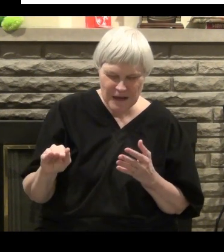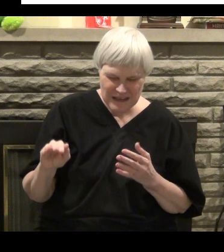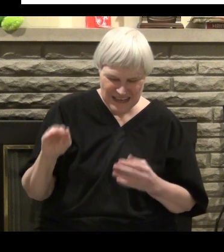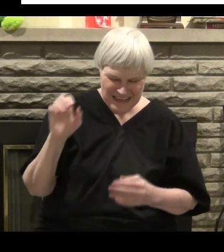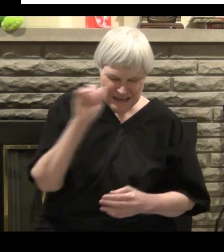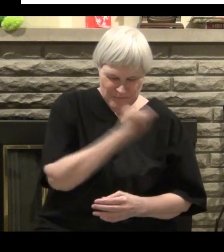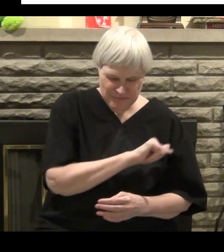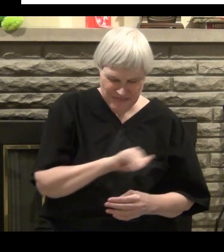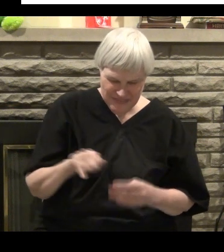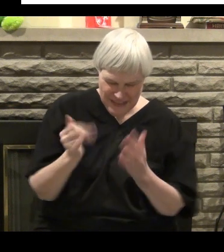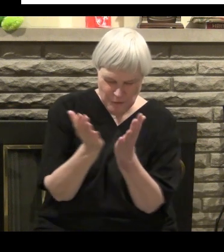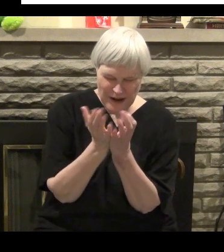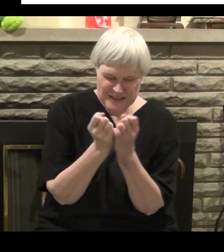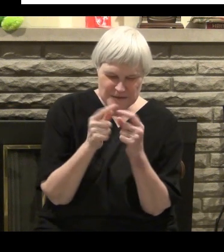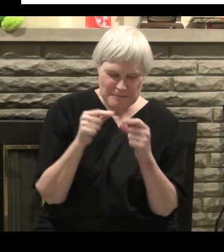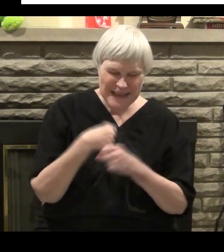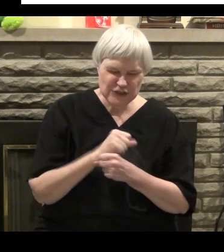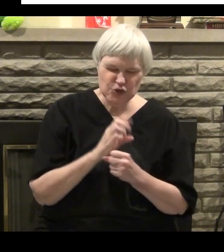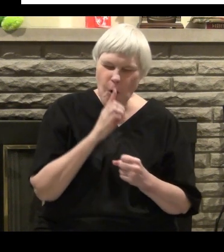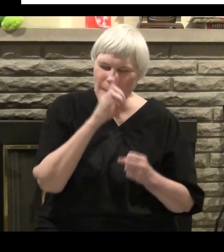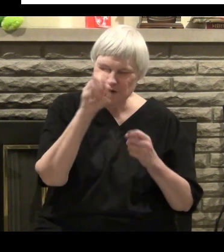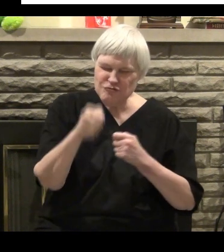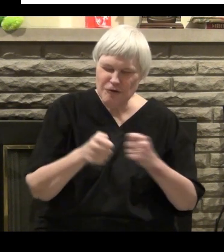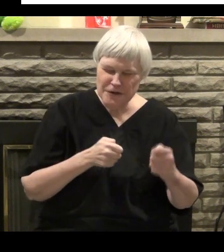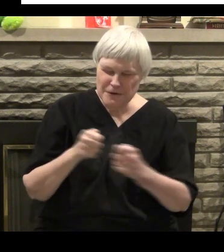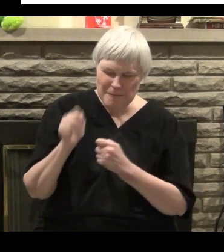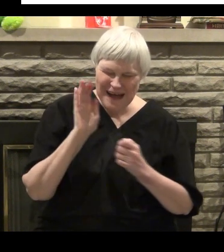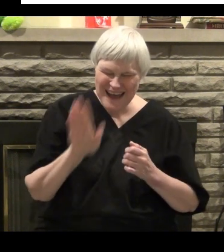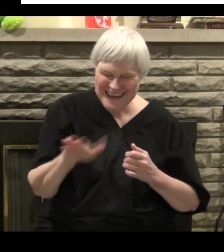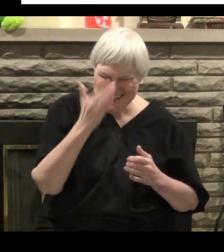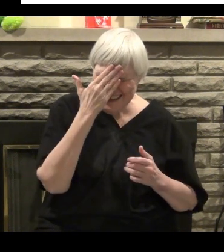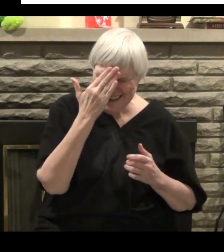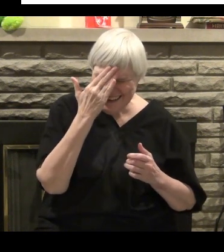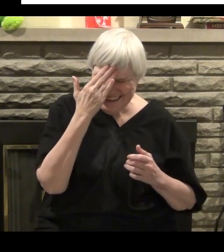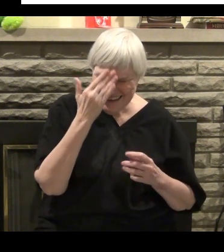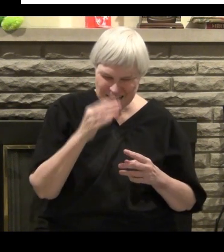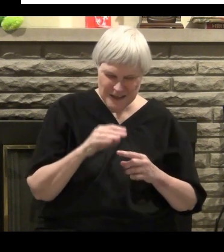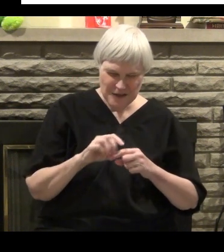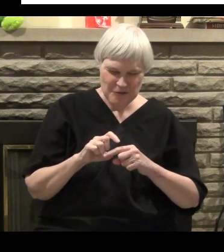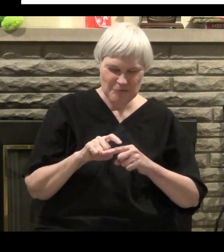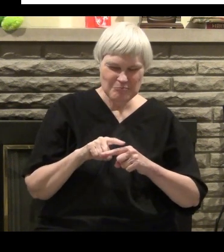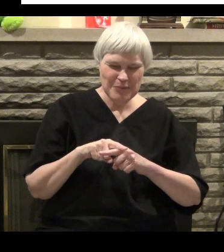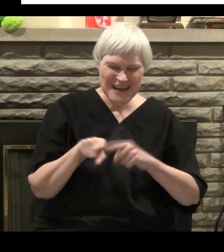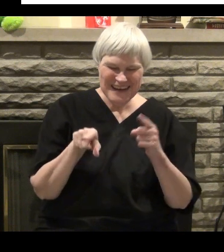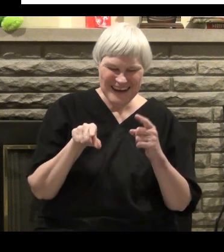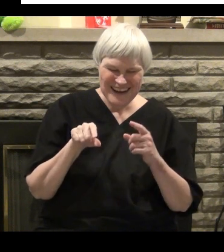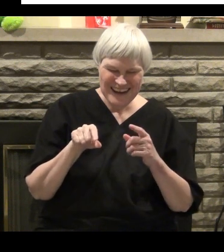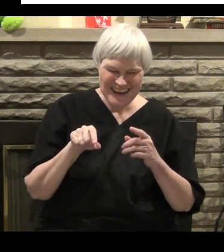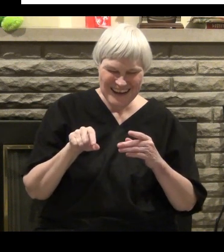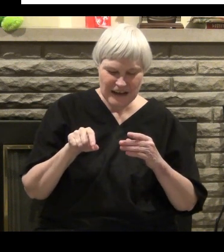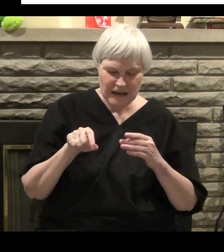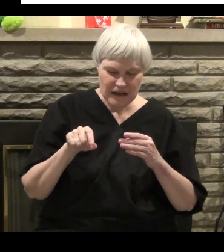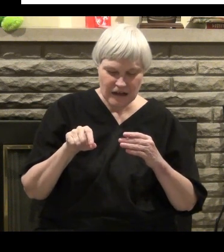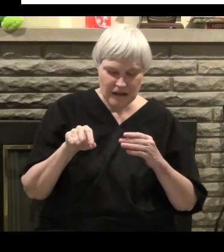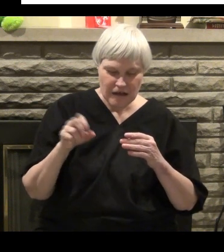Catholic catechism goes into a bit more detail because they want to make sure that you're roped into this type of thinking here.